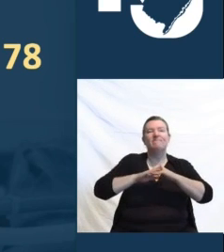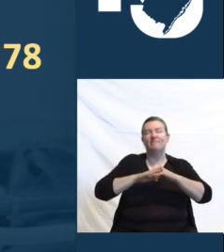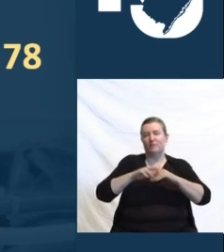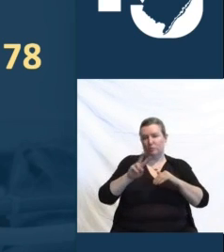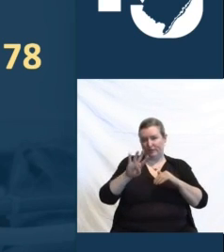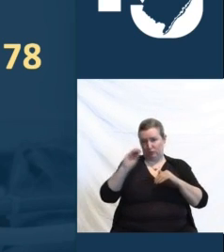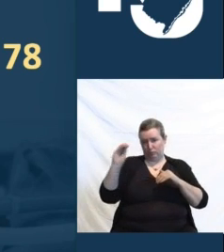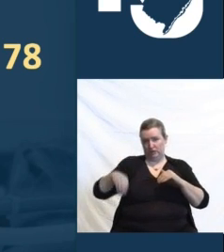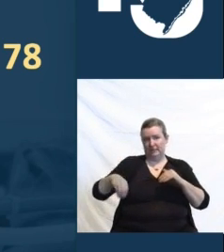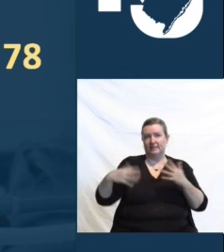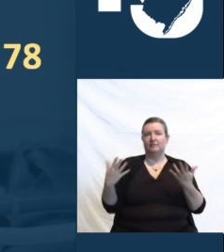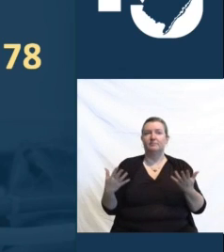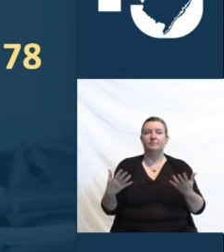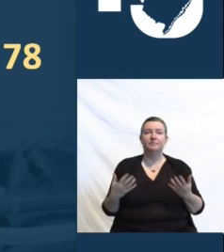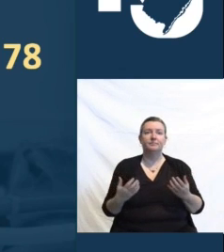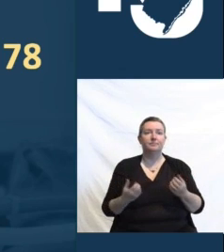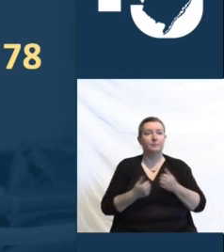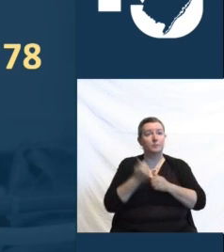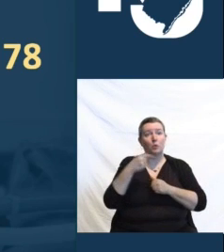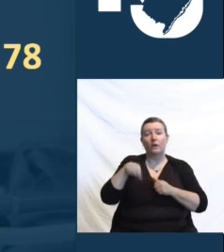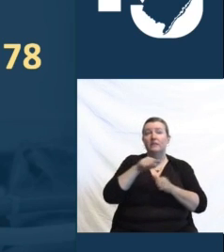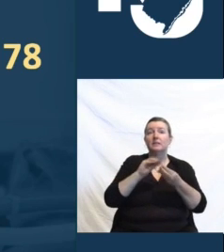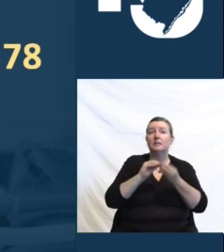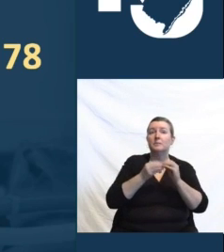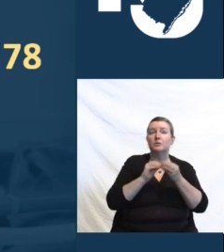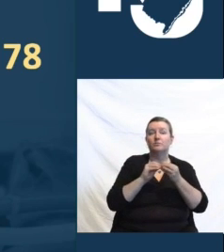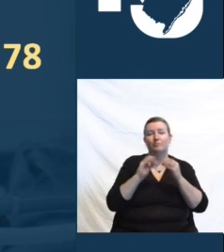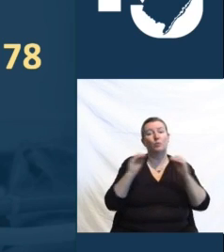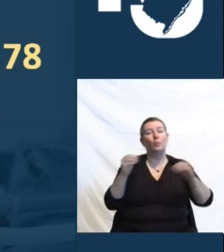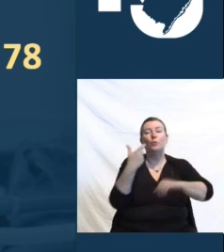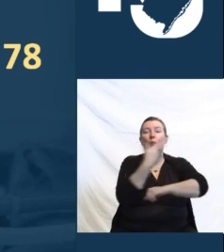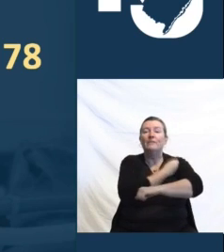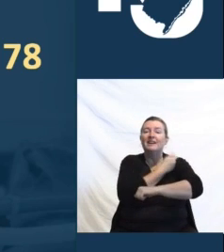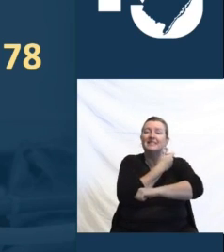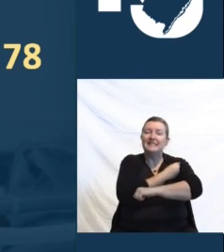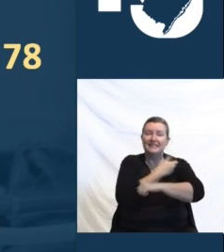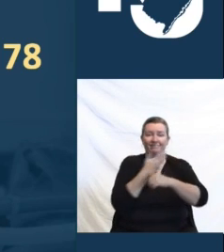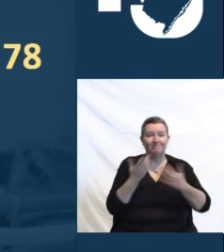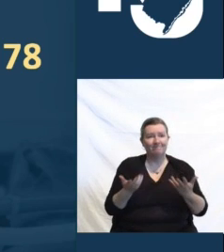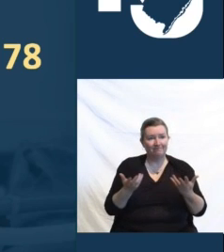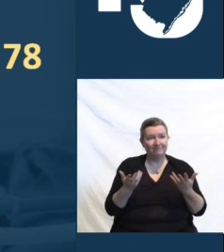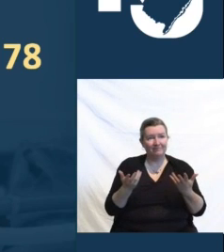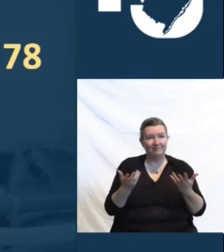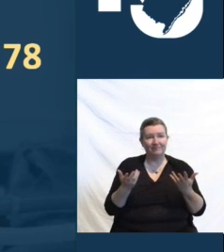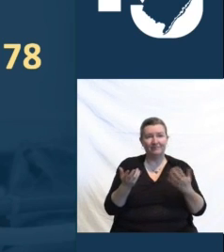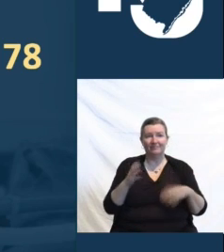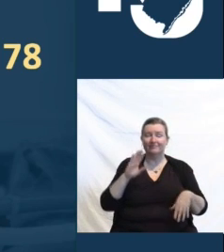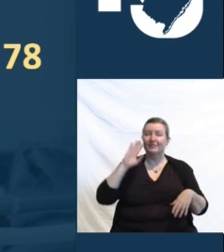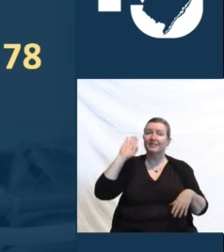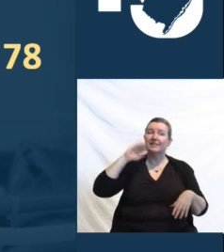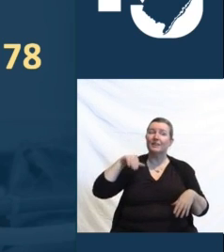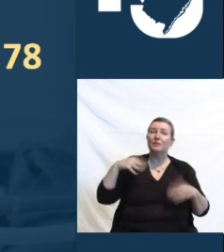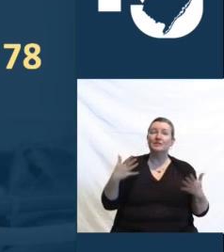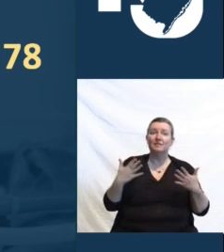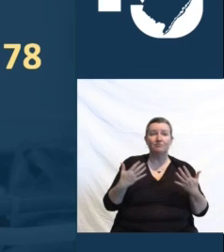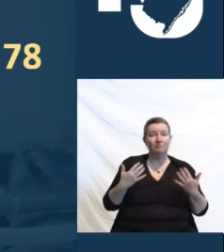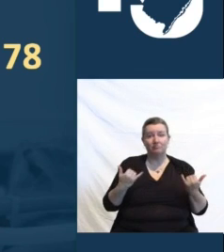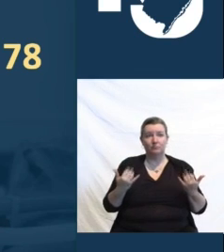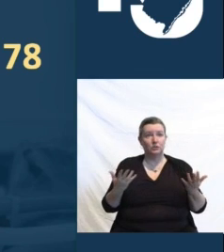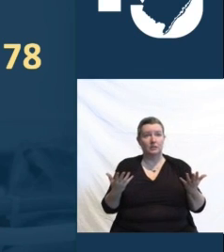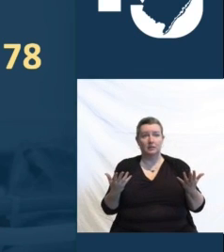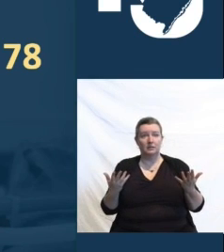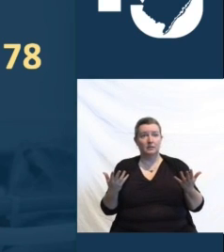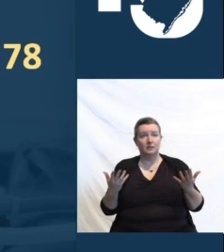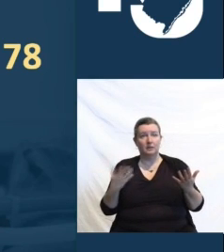overwhelmingly by unvaccinated individuals, and we know by now there is very little we can say up here that will